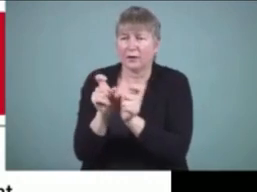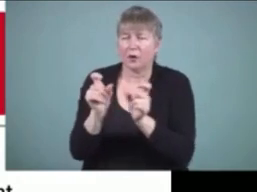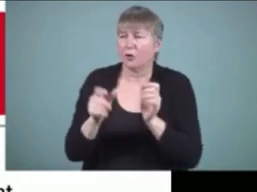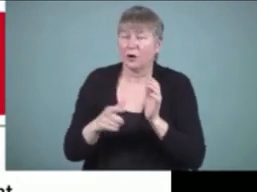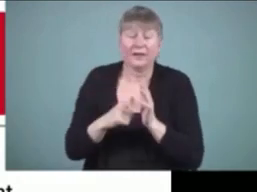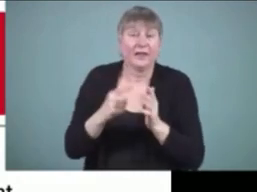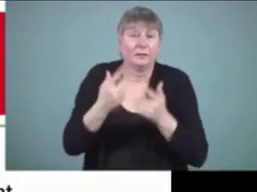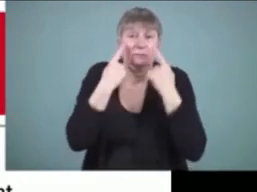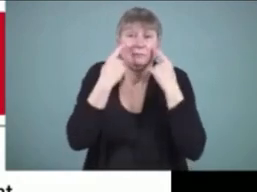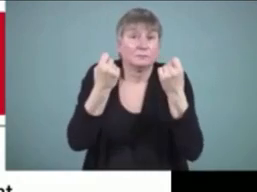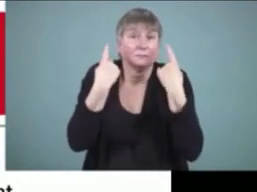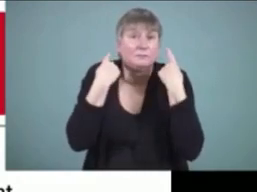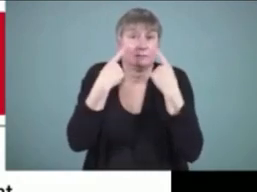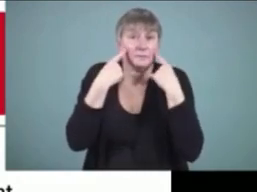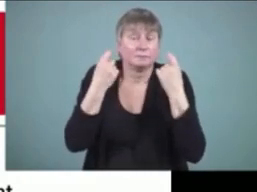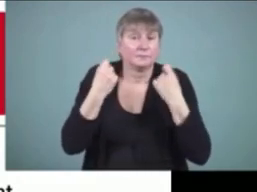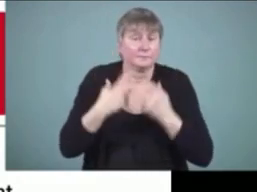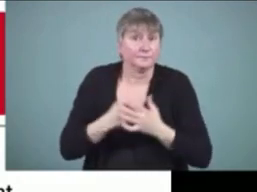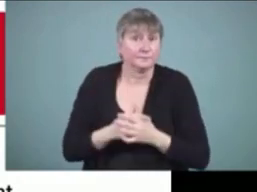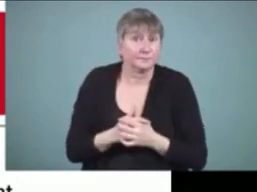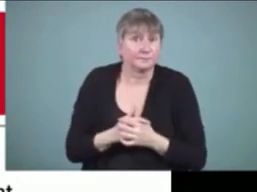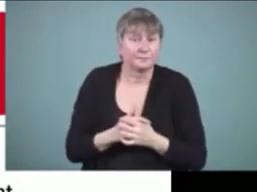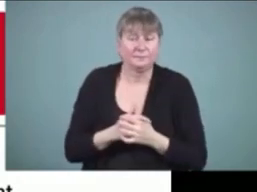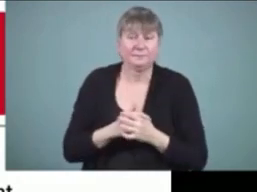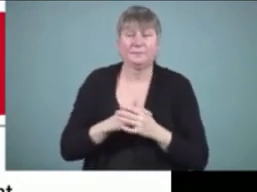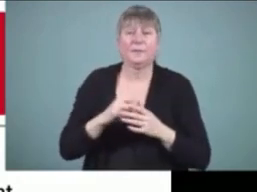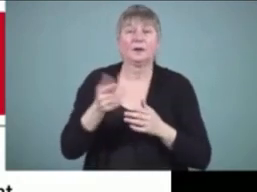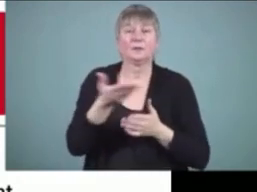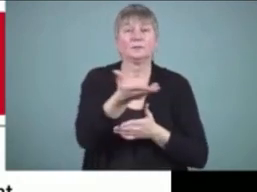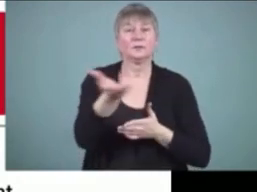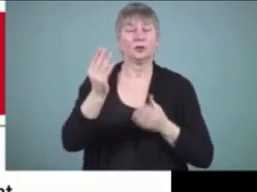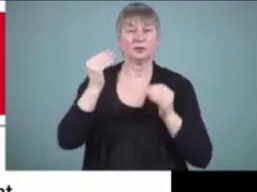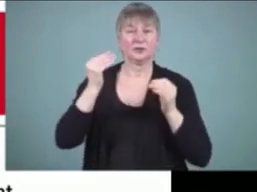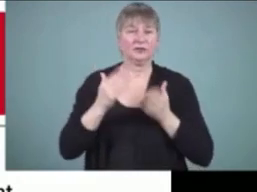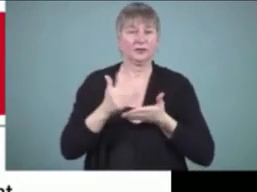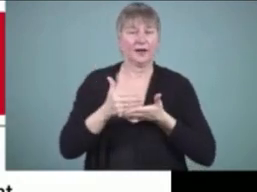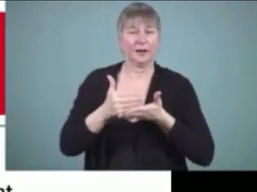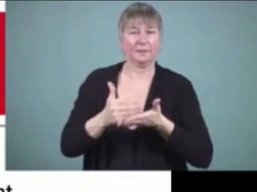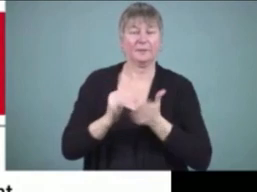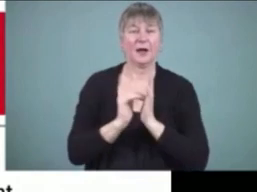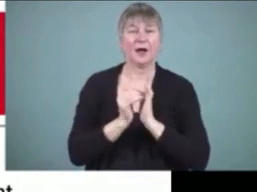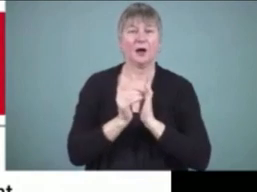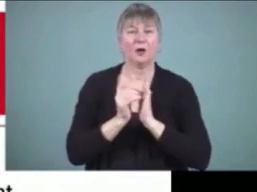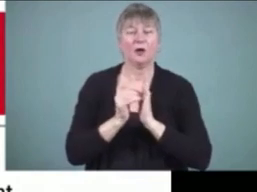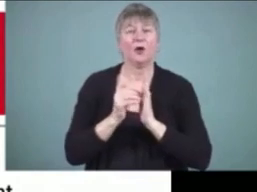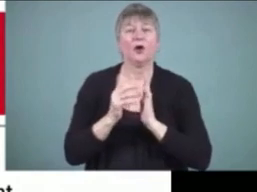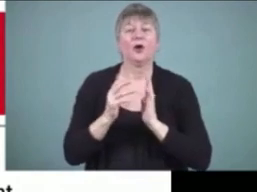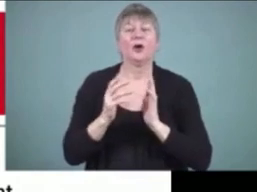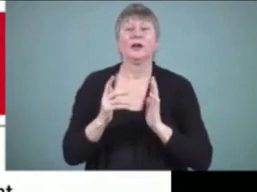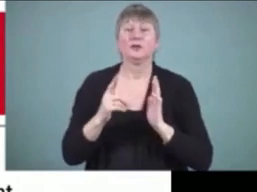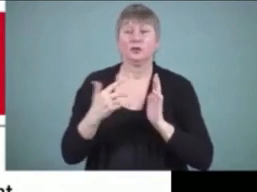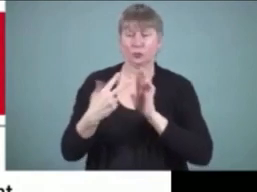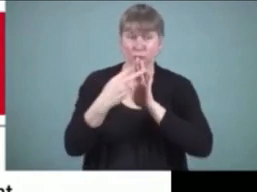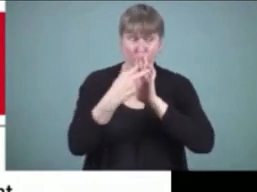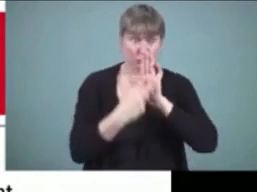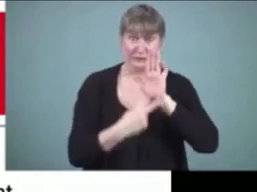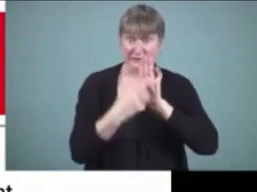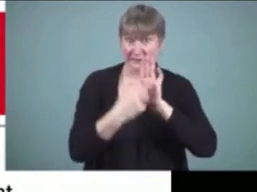problem so one of the ways in which teachers can help is to actually read texts aloud to the student